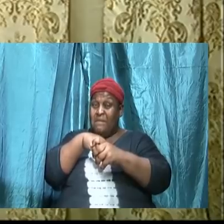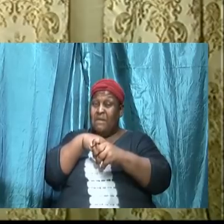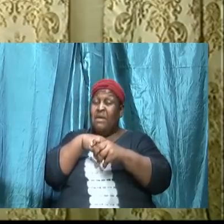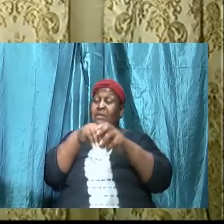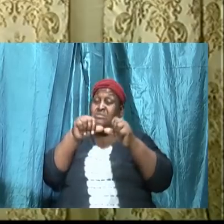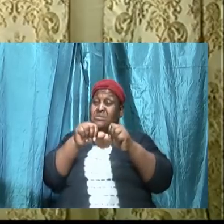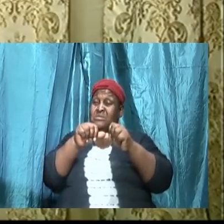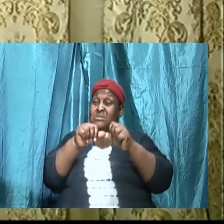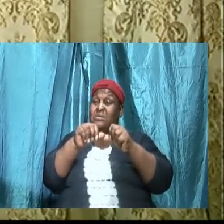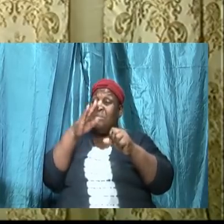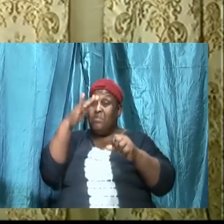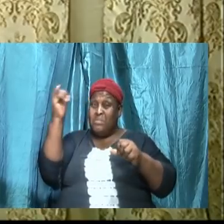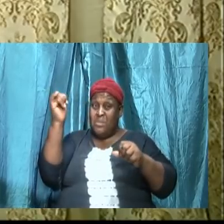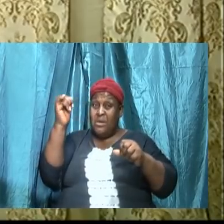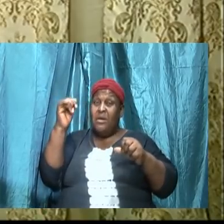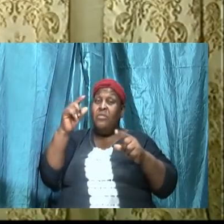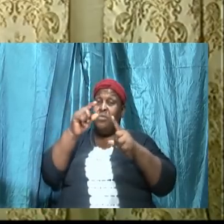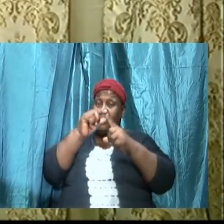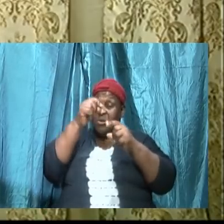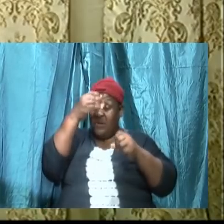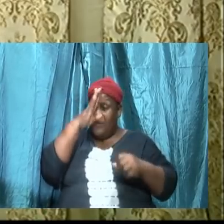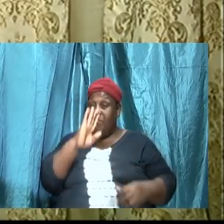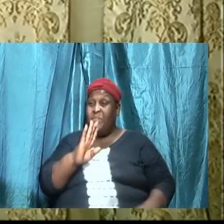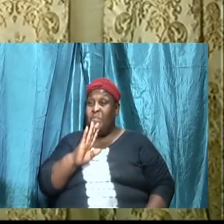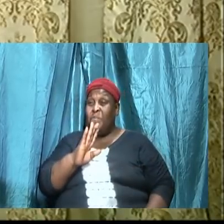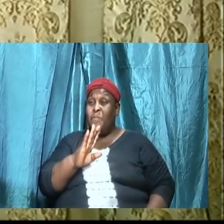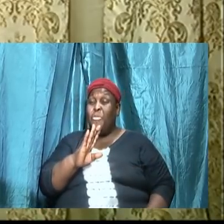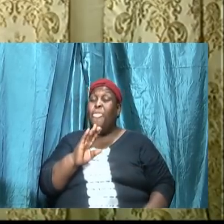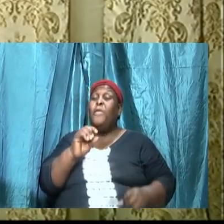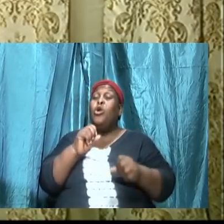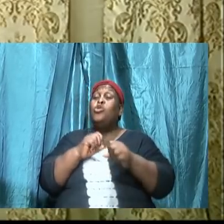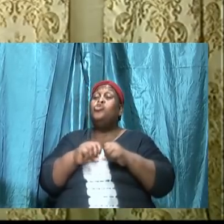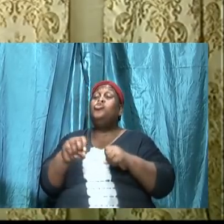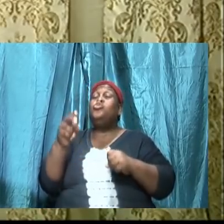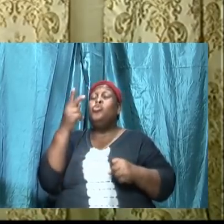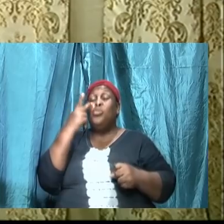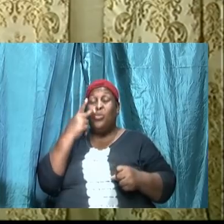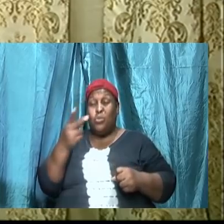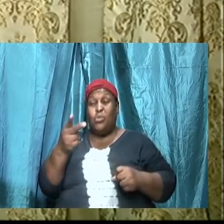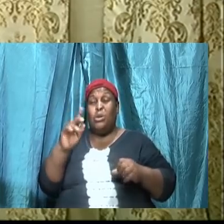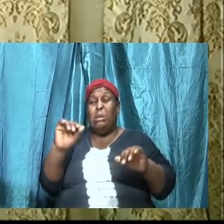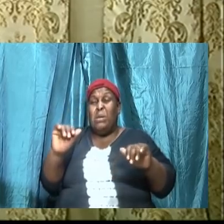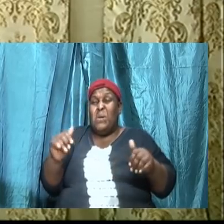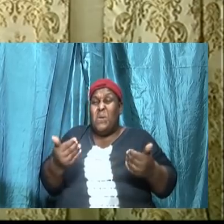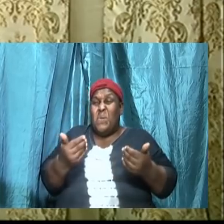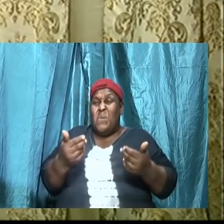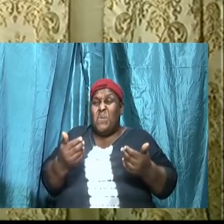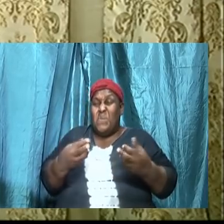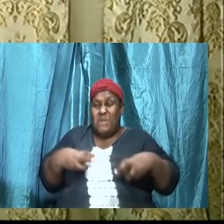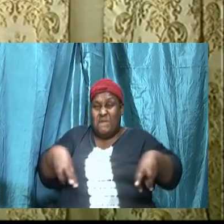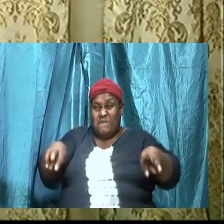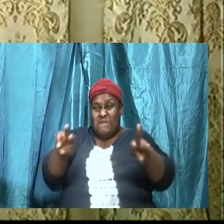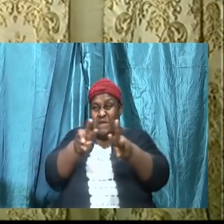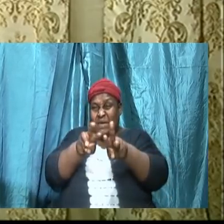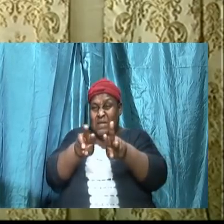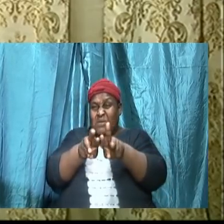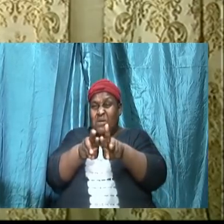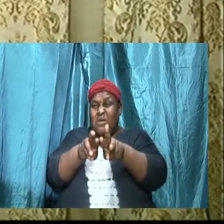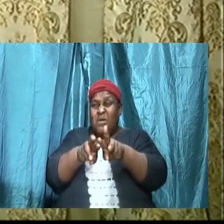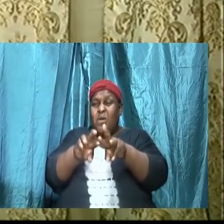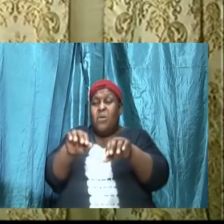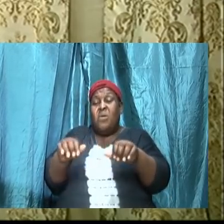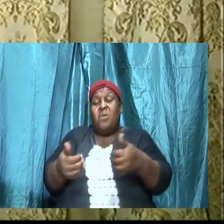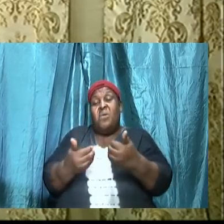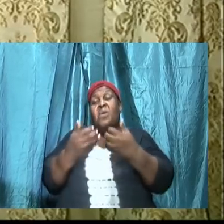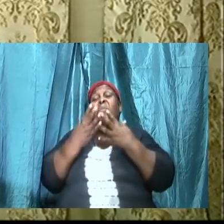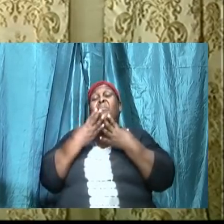of Almighty God. And so we have been looking at how valuable, at how precious